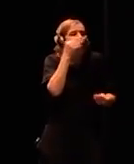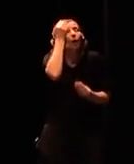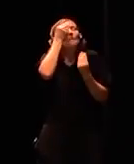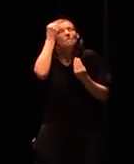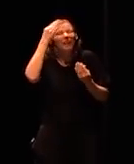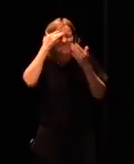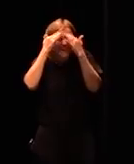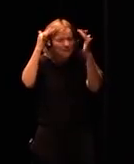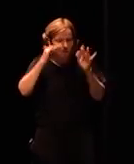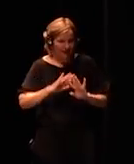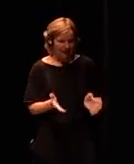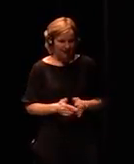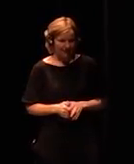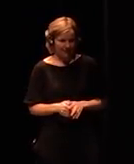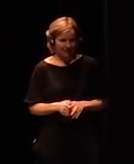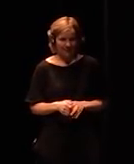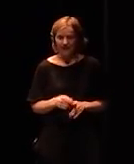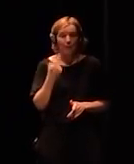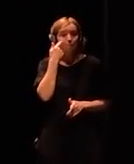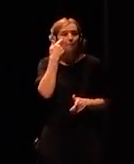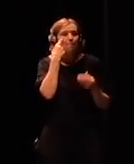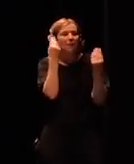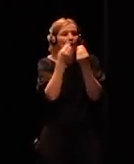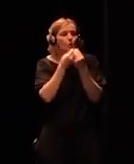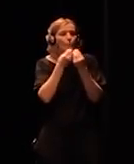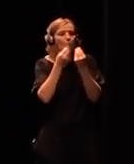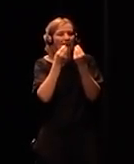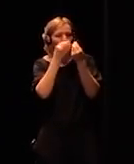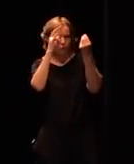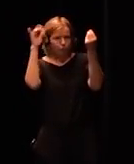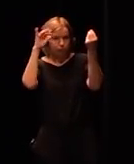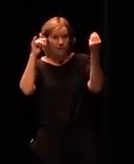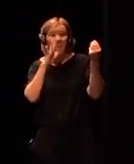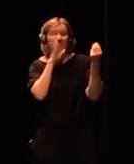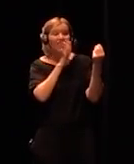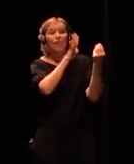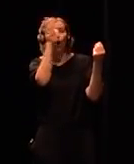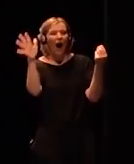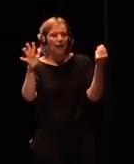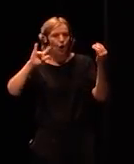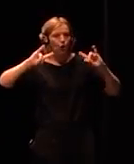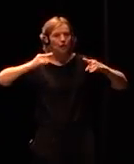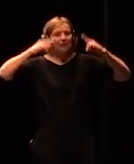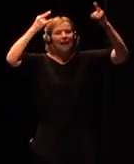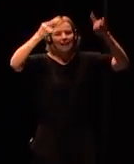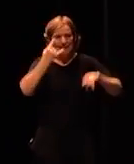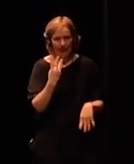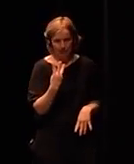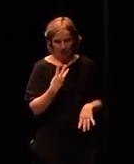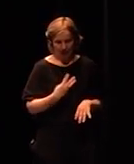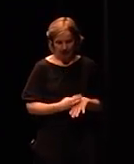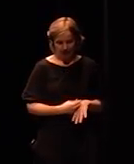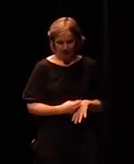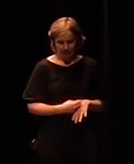they have tripled in value they can do anything and they are building the brain